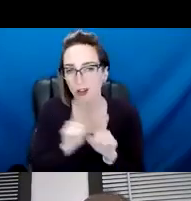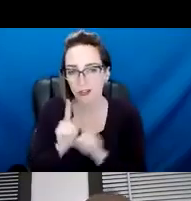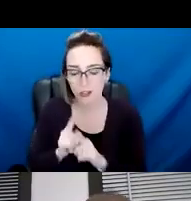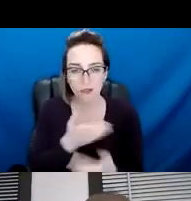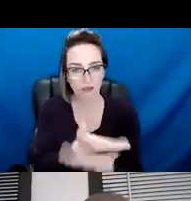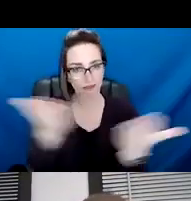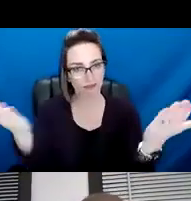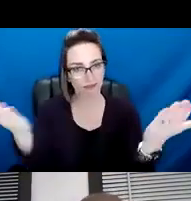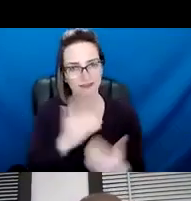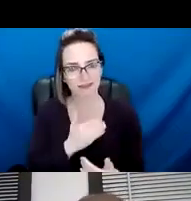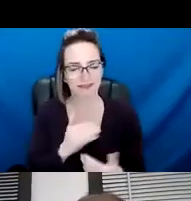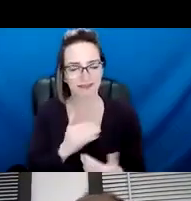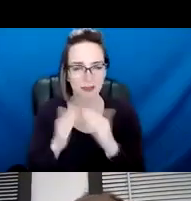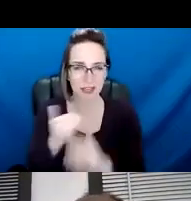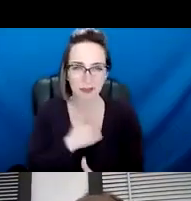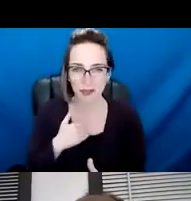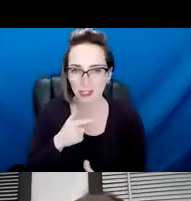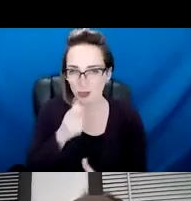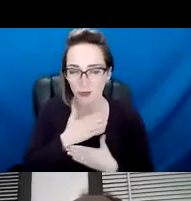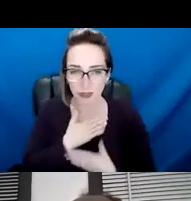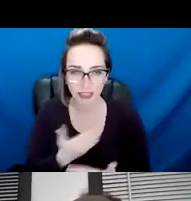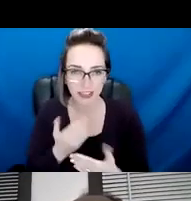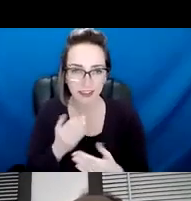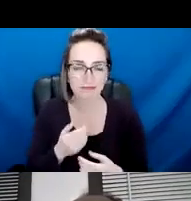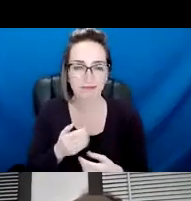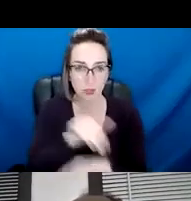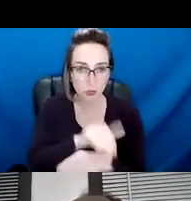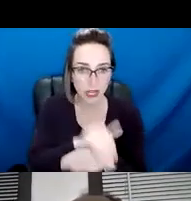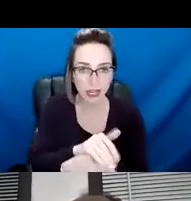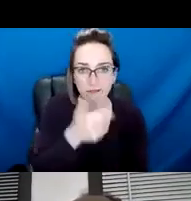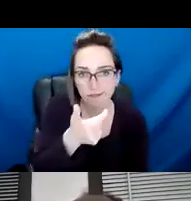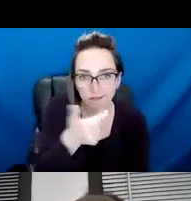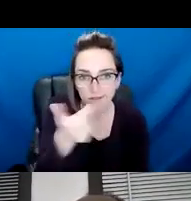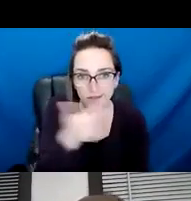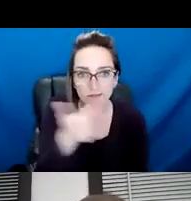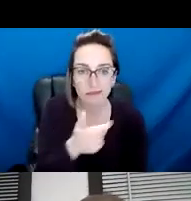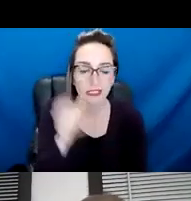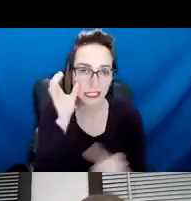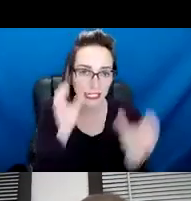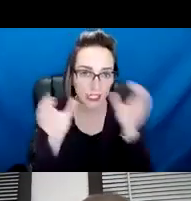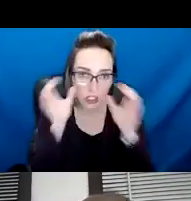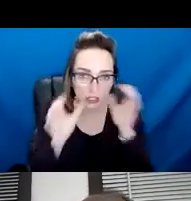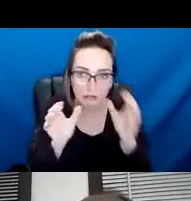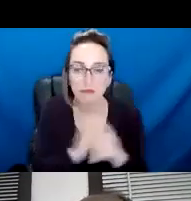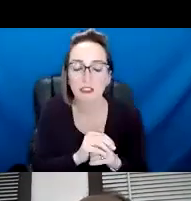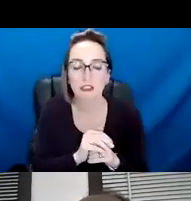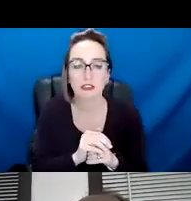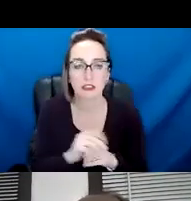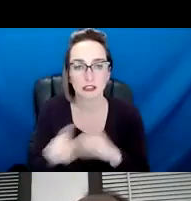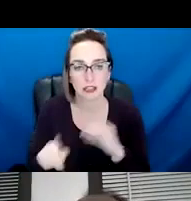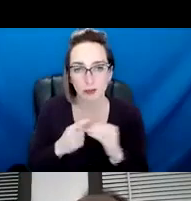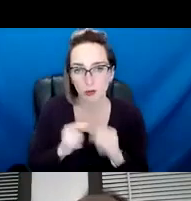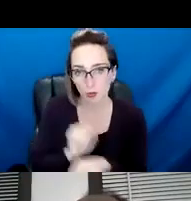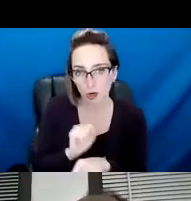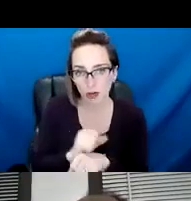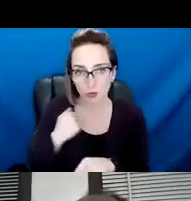members, um, we appreciate you all taking the time this evening, um, to come and hear from all of us about some of the work that's happening.